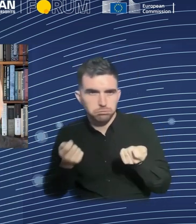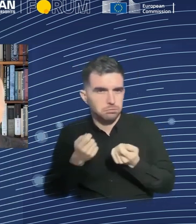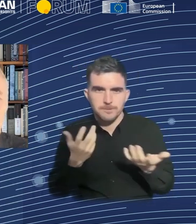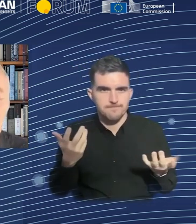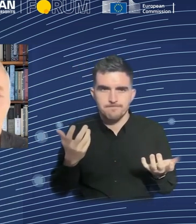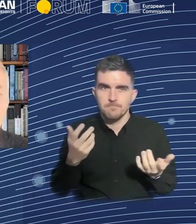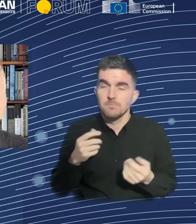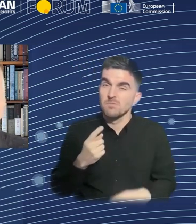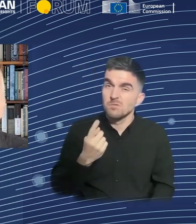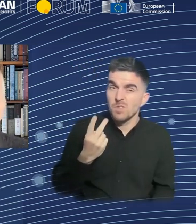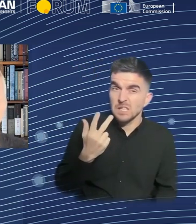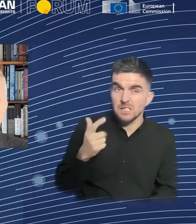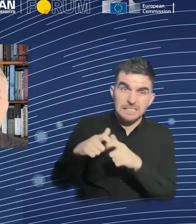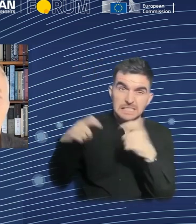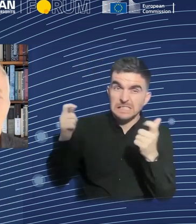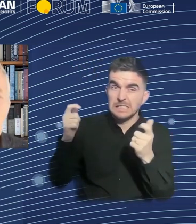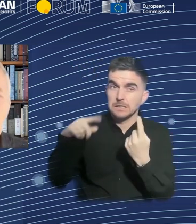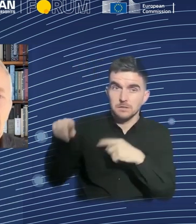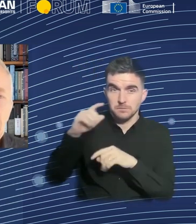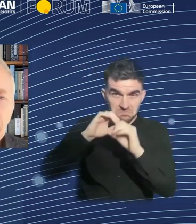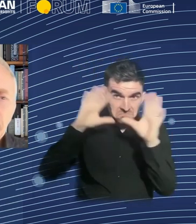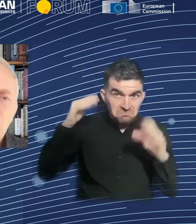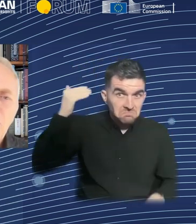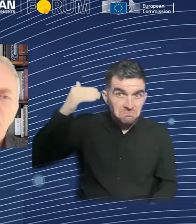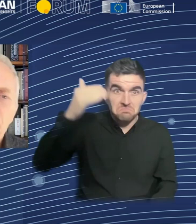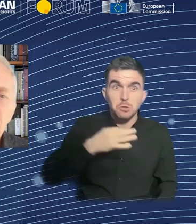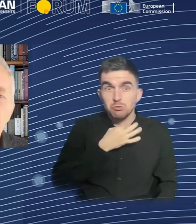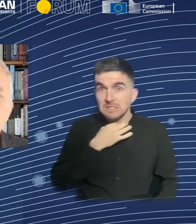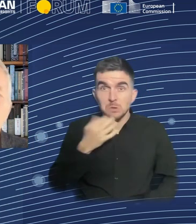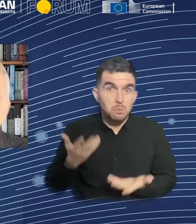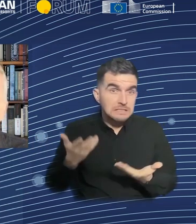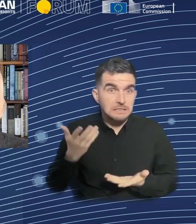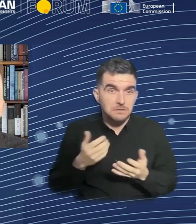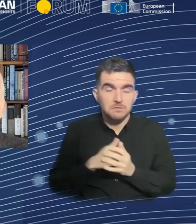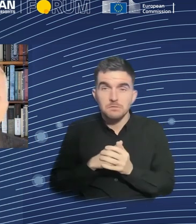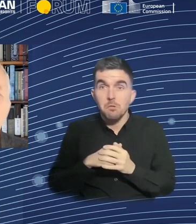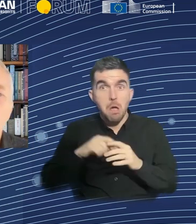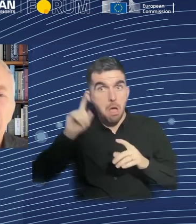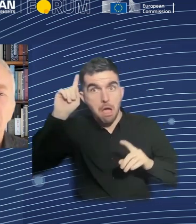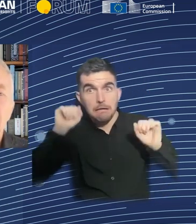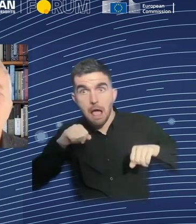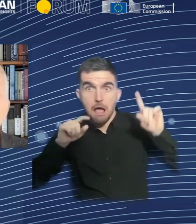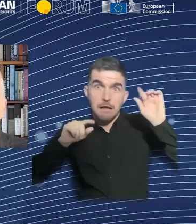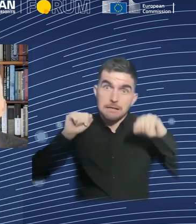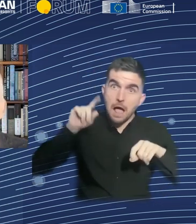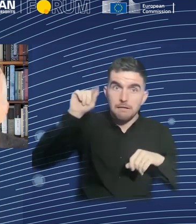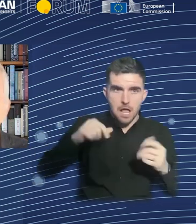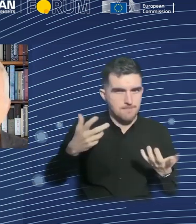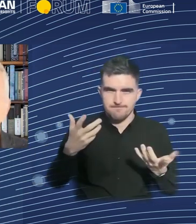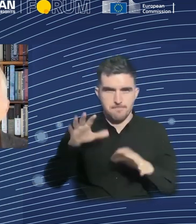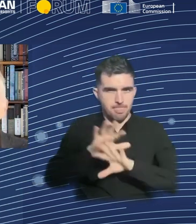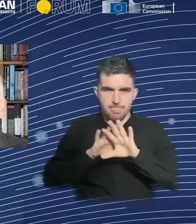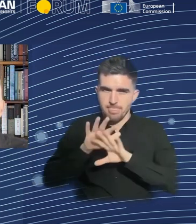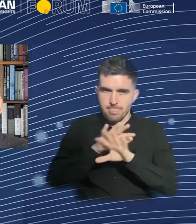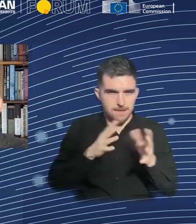era, and extremely limited disclosures. And I think, so governments need to take a stronger hand, not just regulating AI, but using